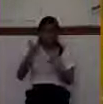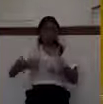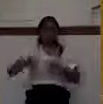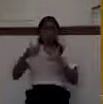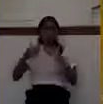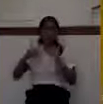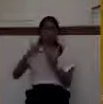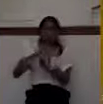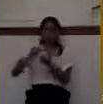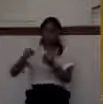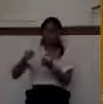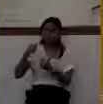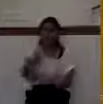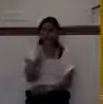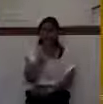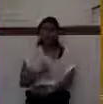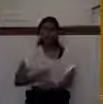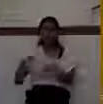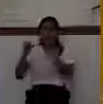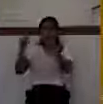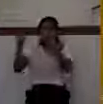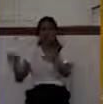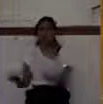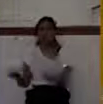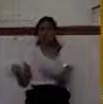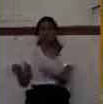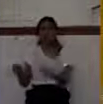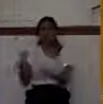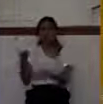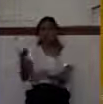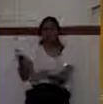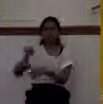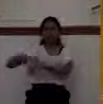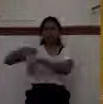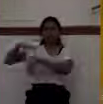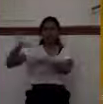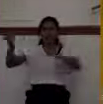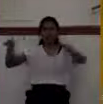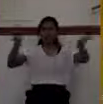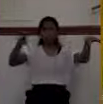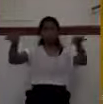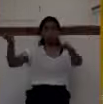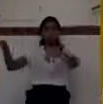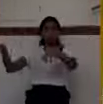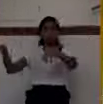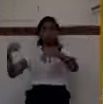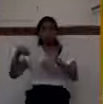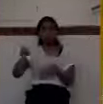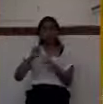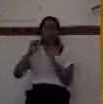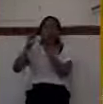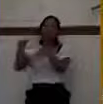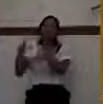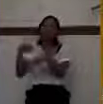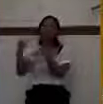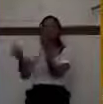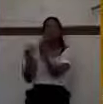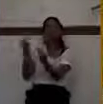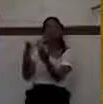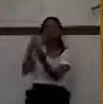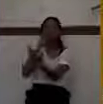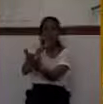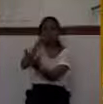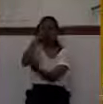that dotted the hillsides there in Palestine, where they would go and they would burn incense to a false god.